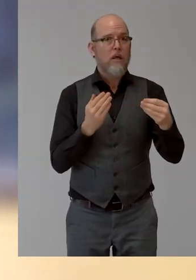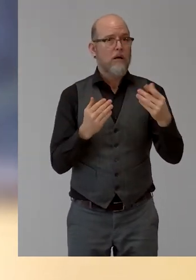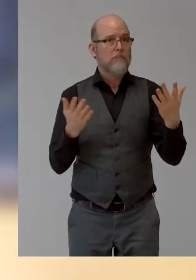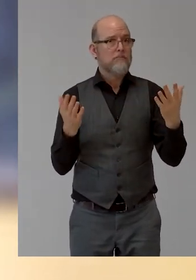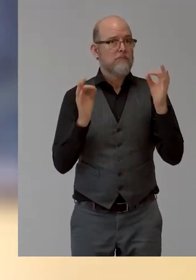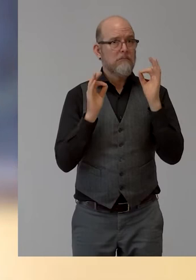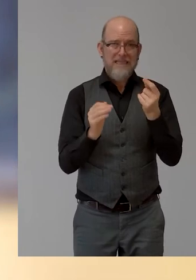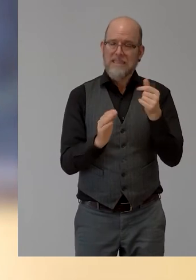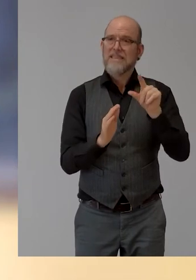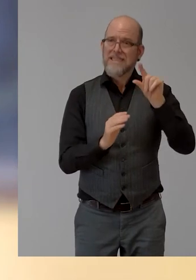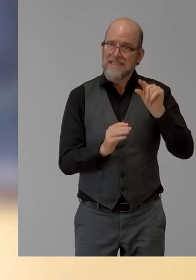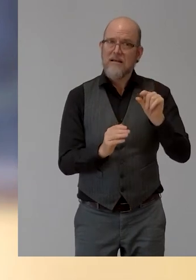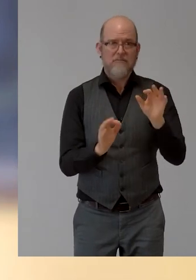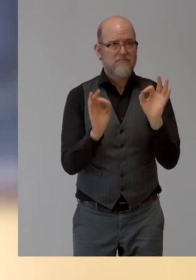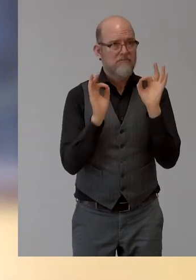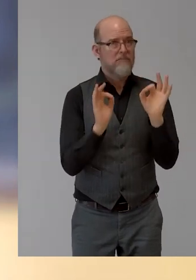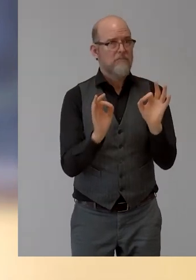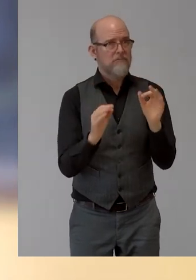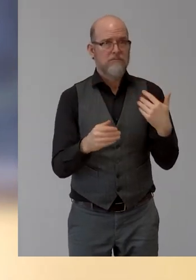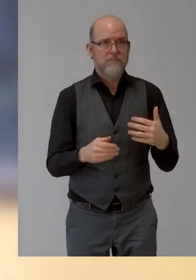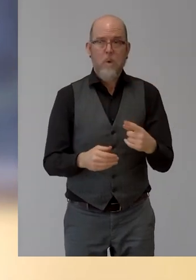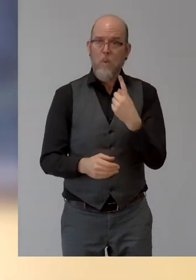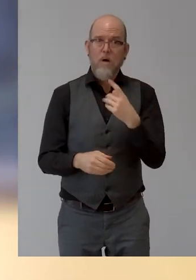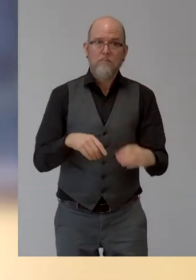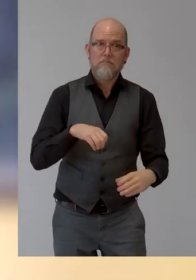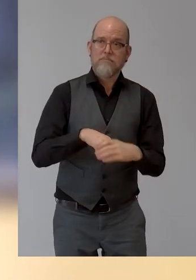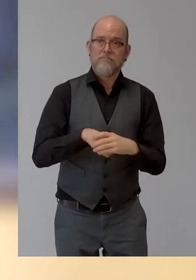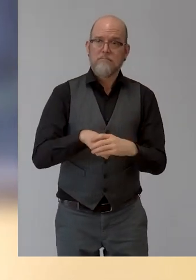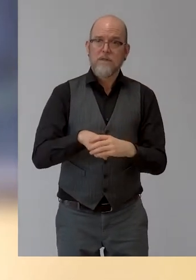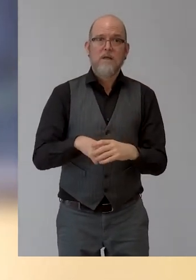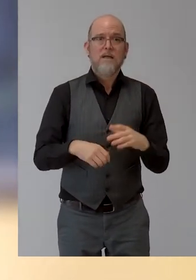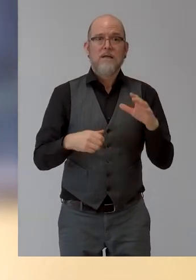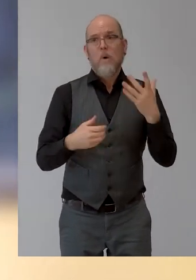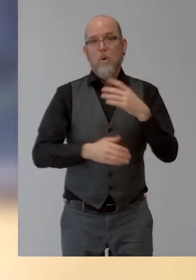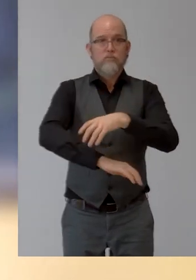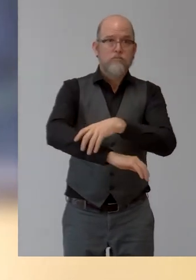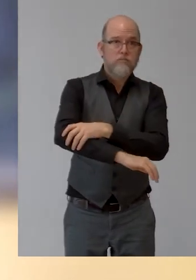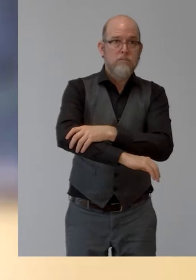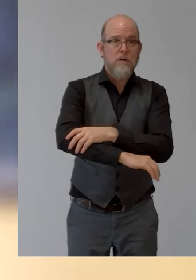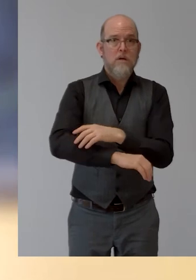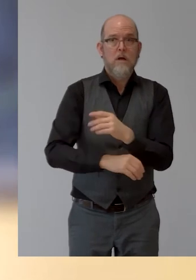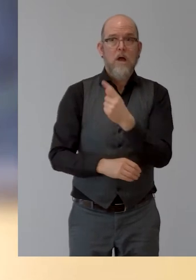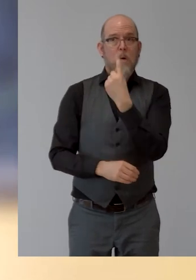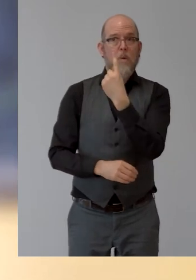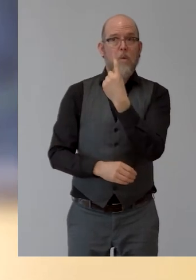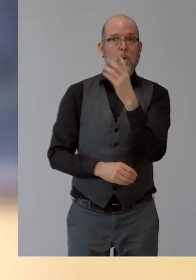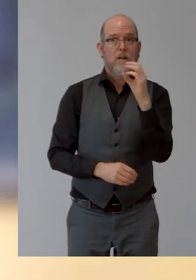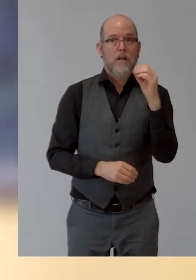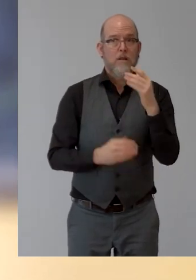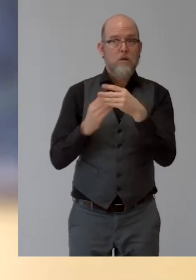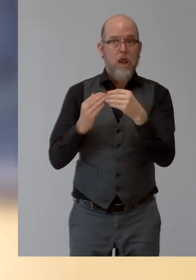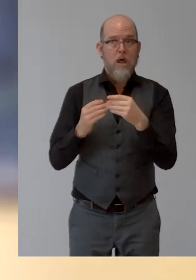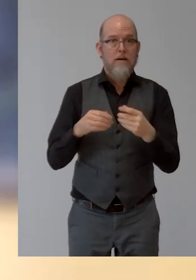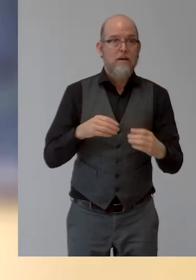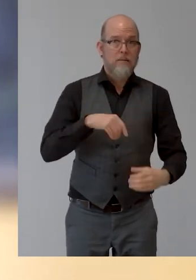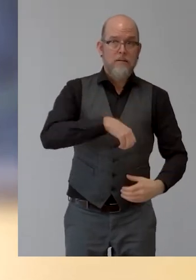costs $60 and an above knee limb costs $100. But that is cost to the organization. All devices